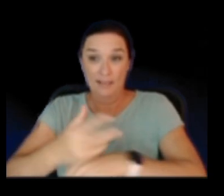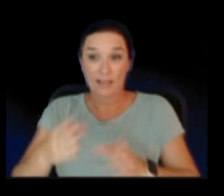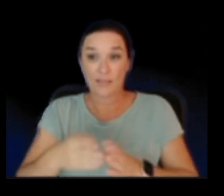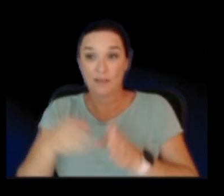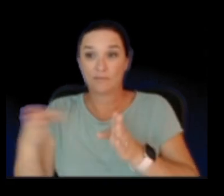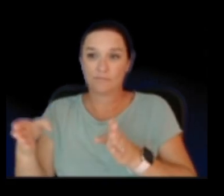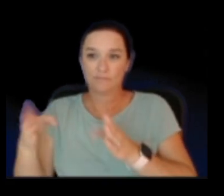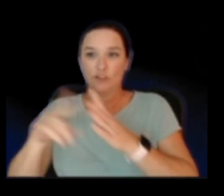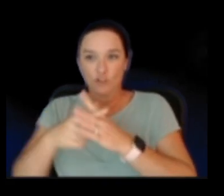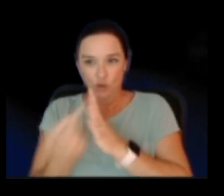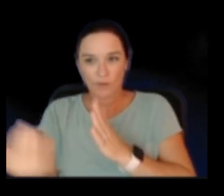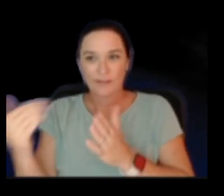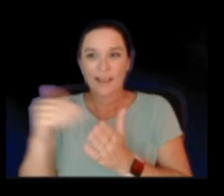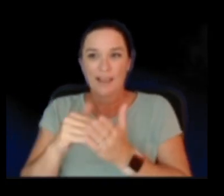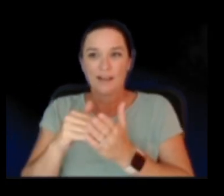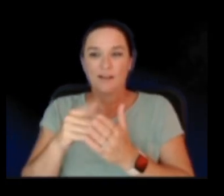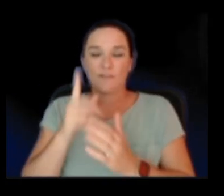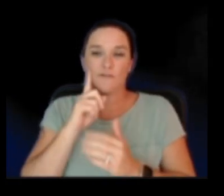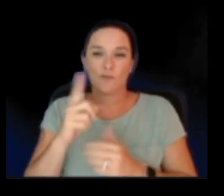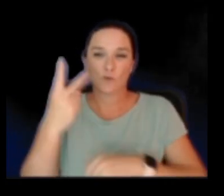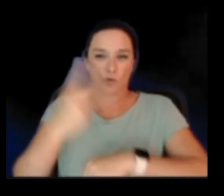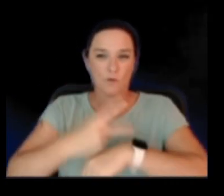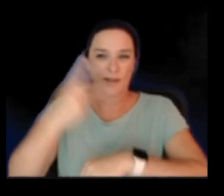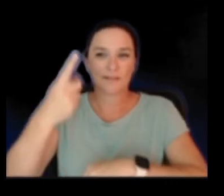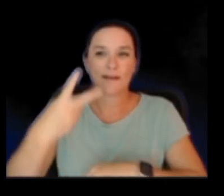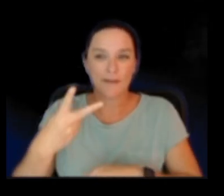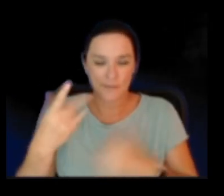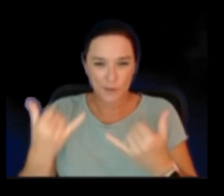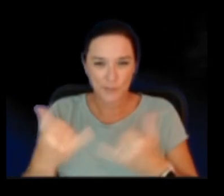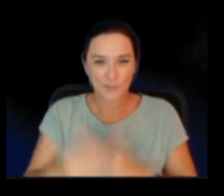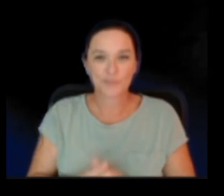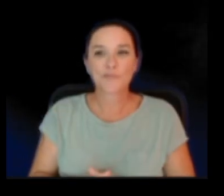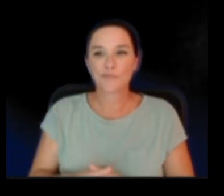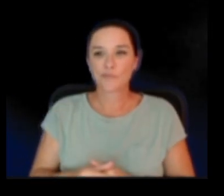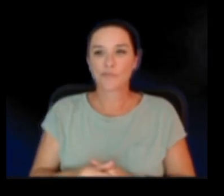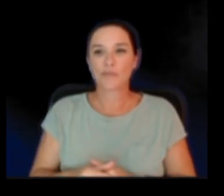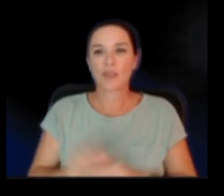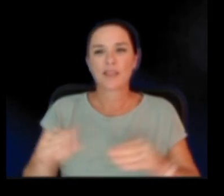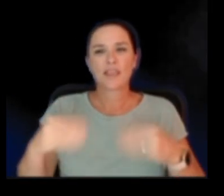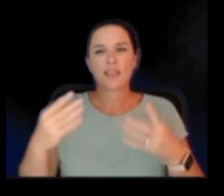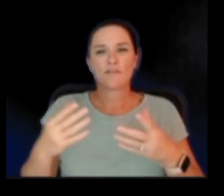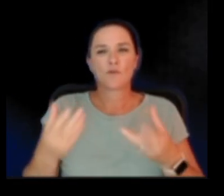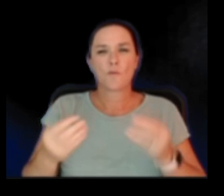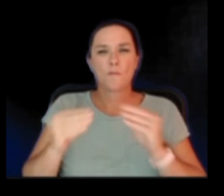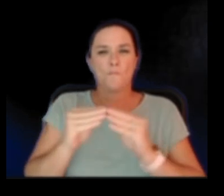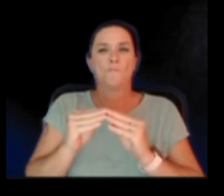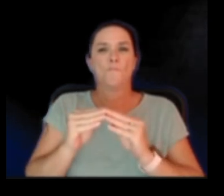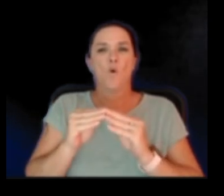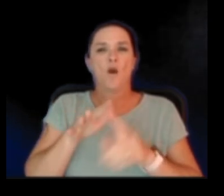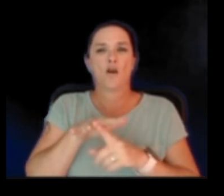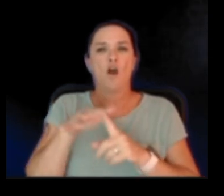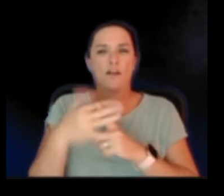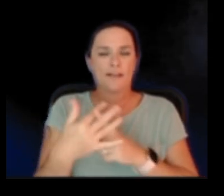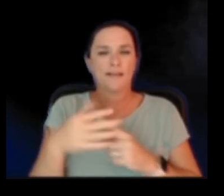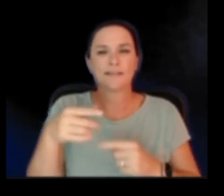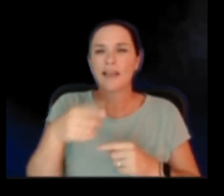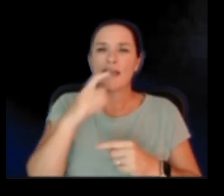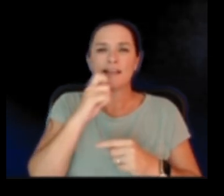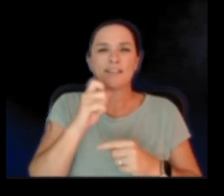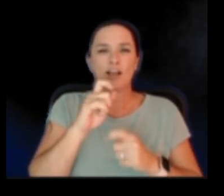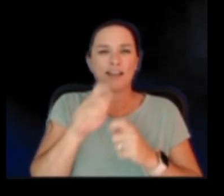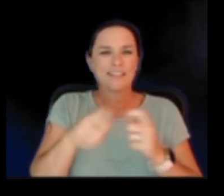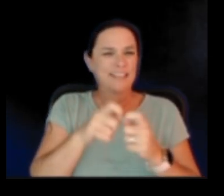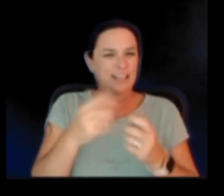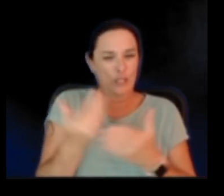resume here in the last two and a half days. Just to give it a bigger context of this is not exactly new, it's an